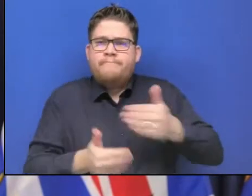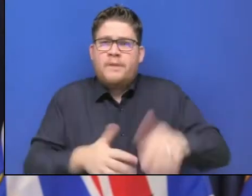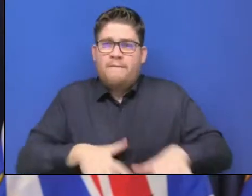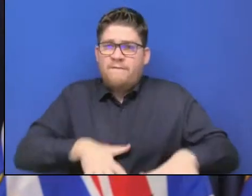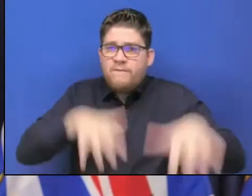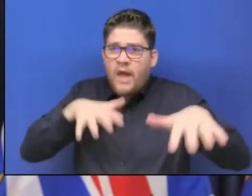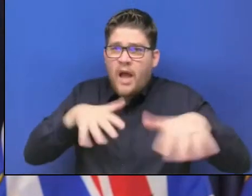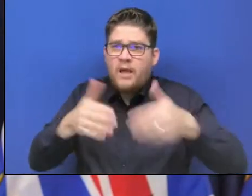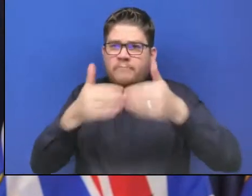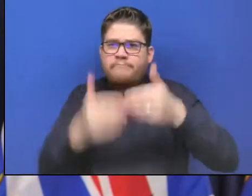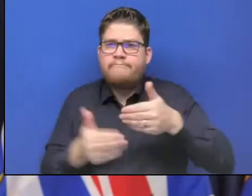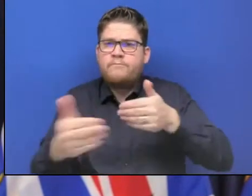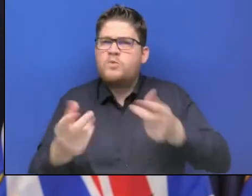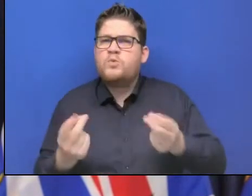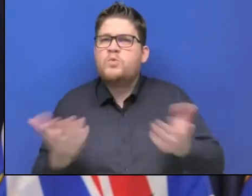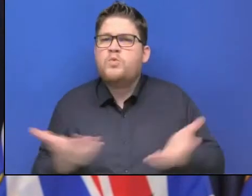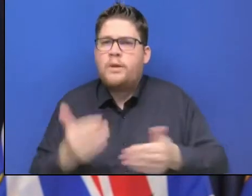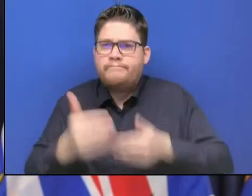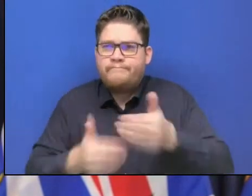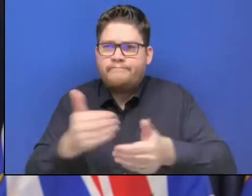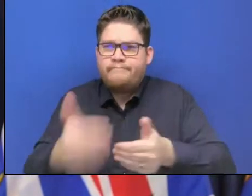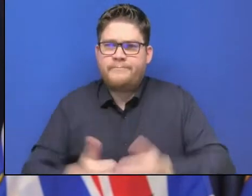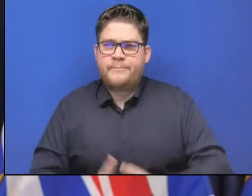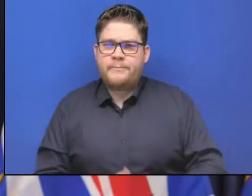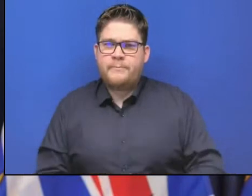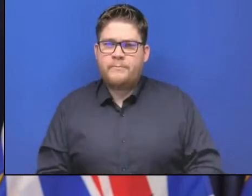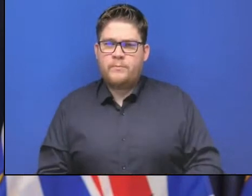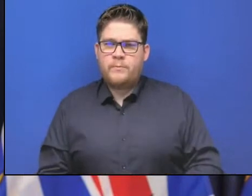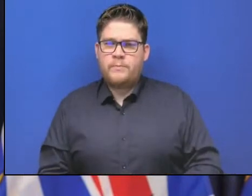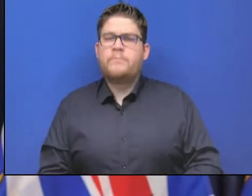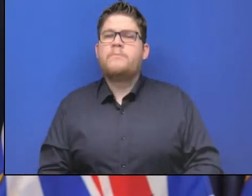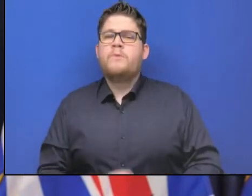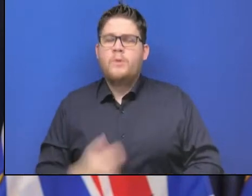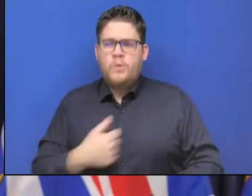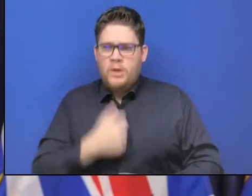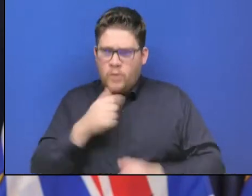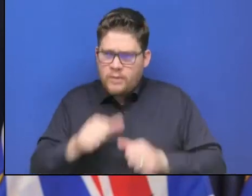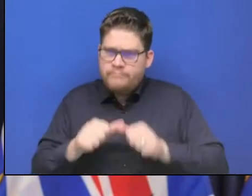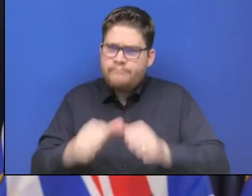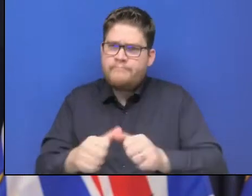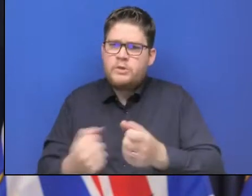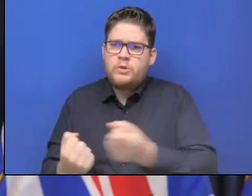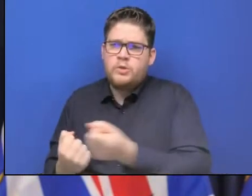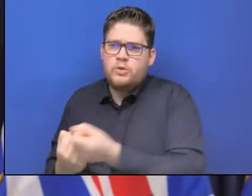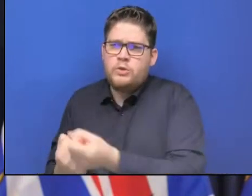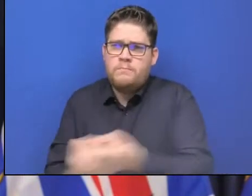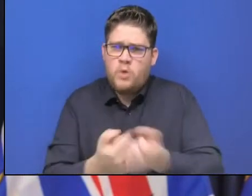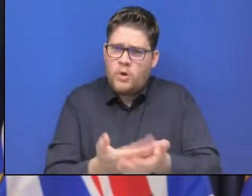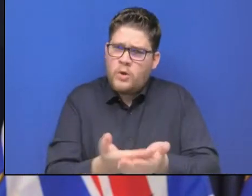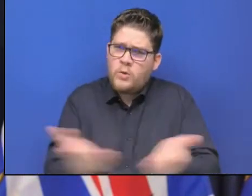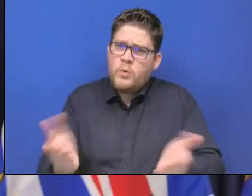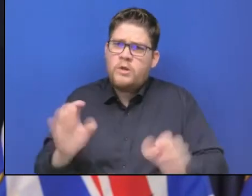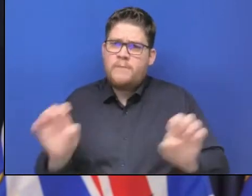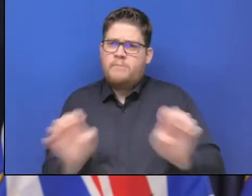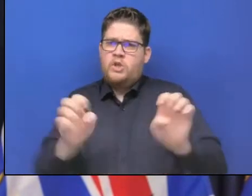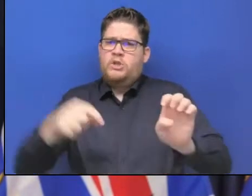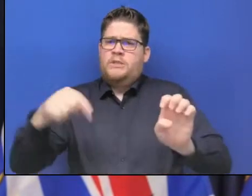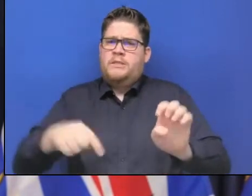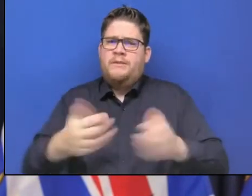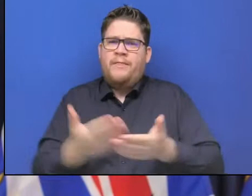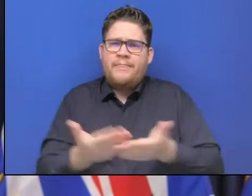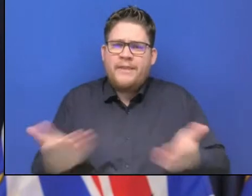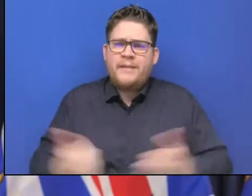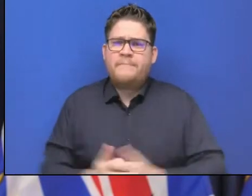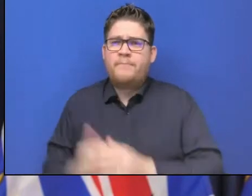communities through this emergency. And we will continue to support hundreds of First Nations and local governments in this response and in developing flood risk